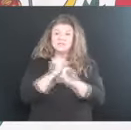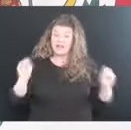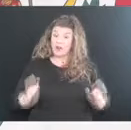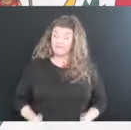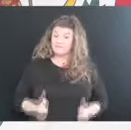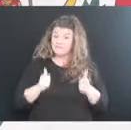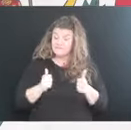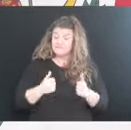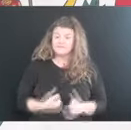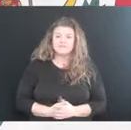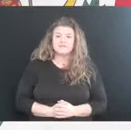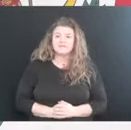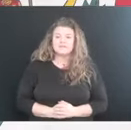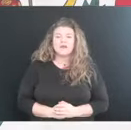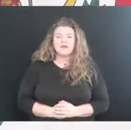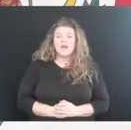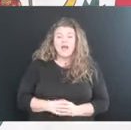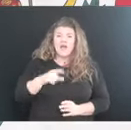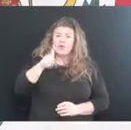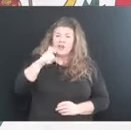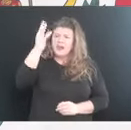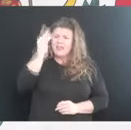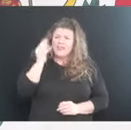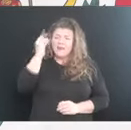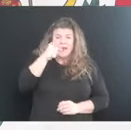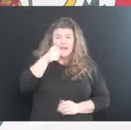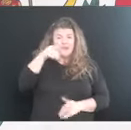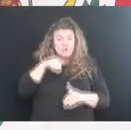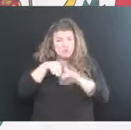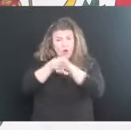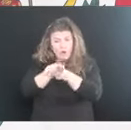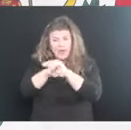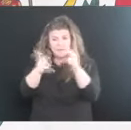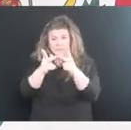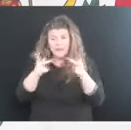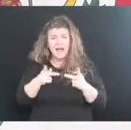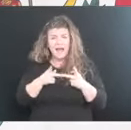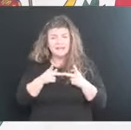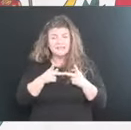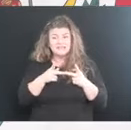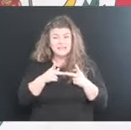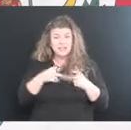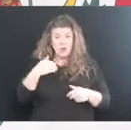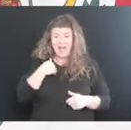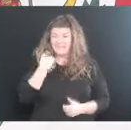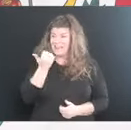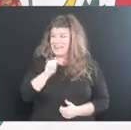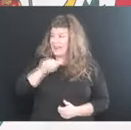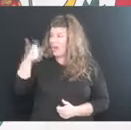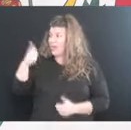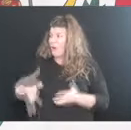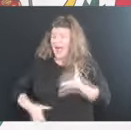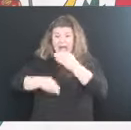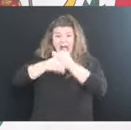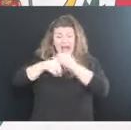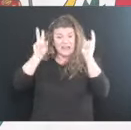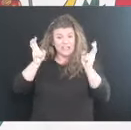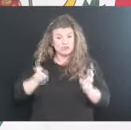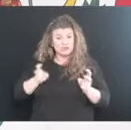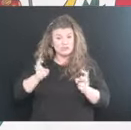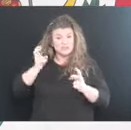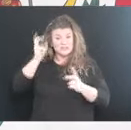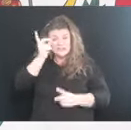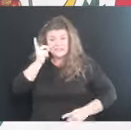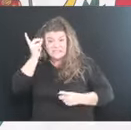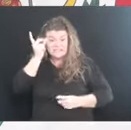Think about really hard about wearing a face covering. you're compromised with health issues in any way, if you go into a crowd of people that you